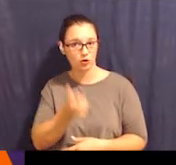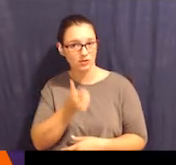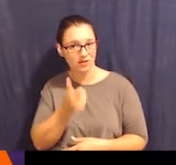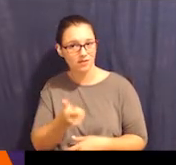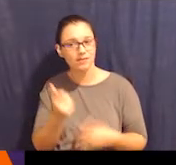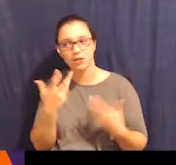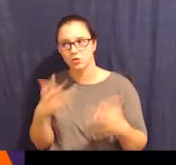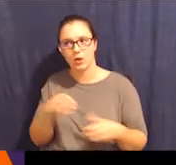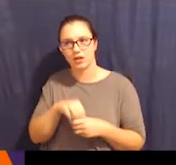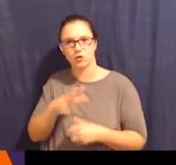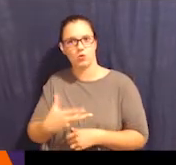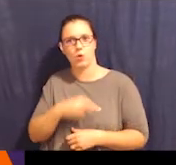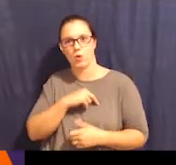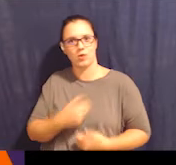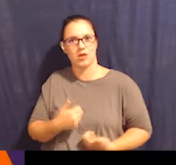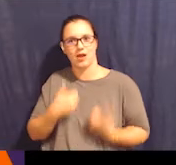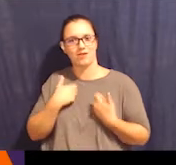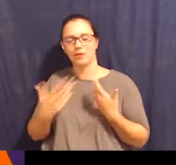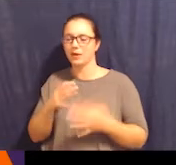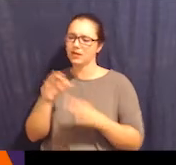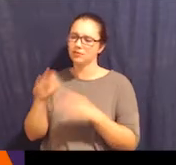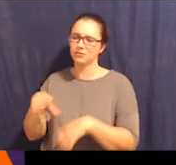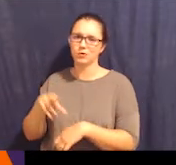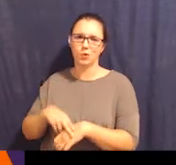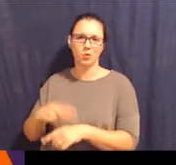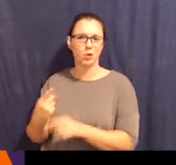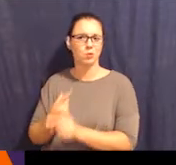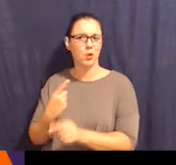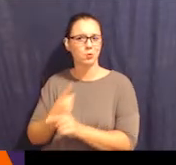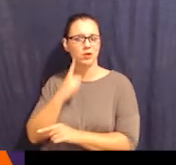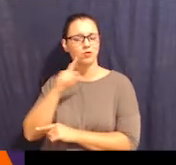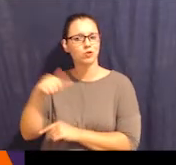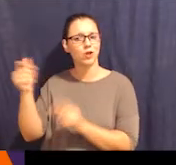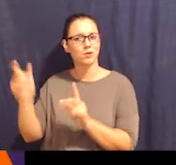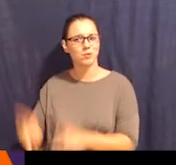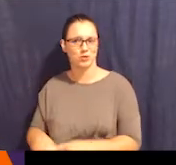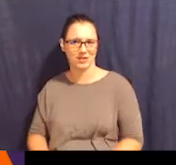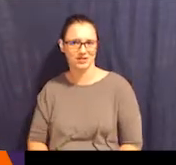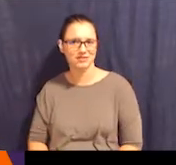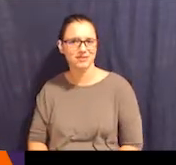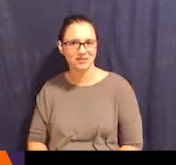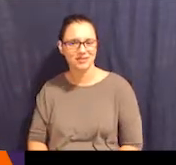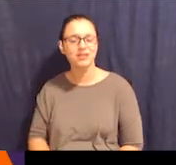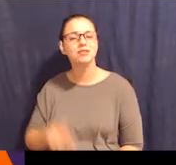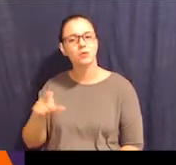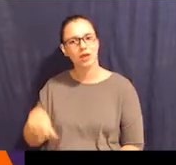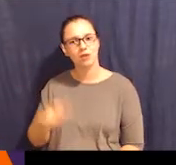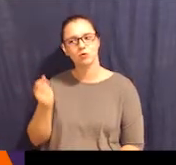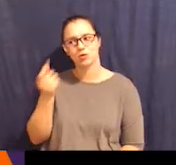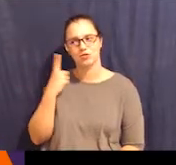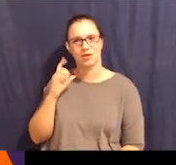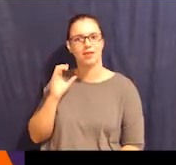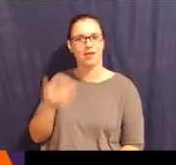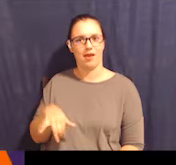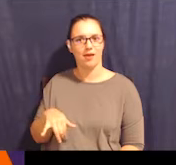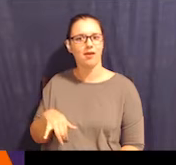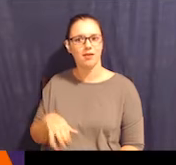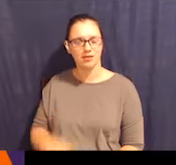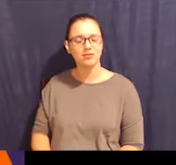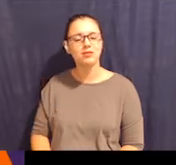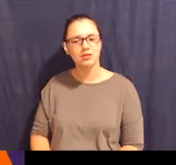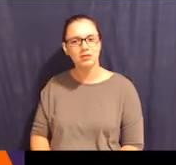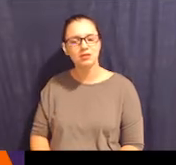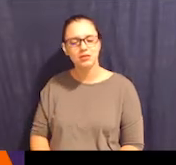you and you wouldn't want in your own life may be perfectly normal and appropriate for somebody else. And so we have to take those things into